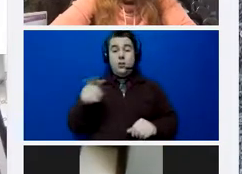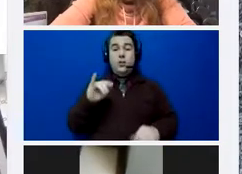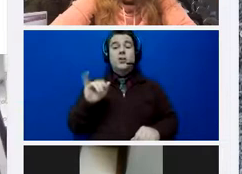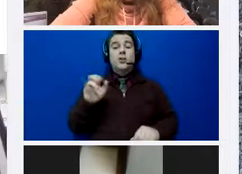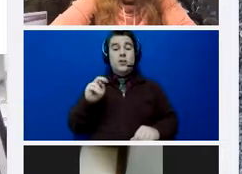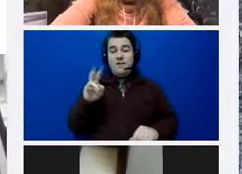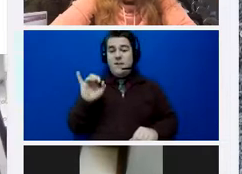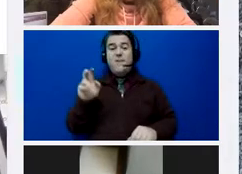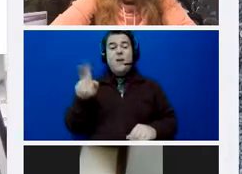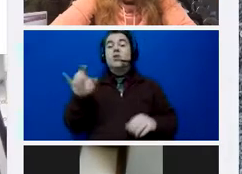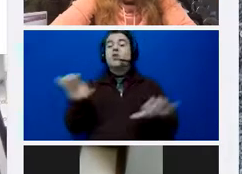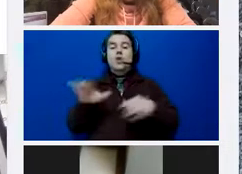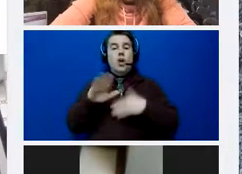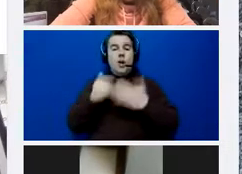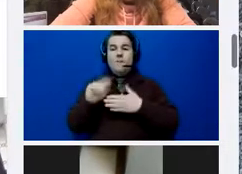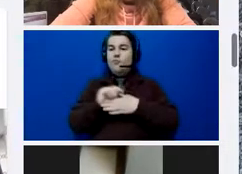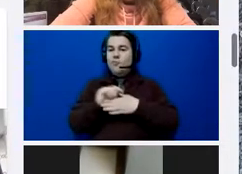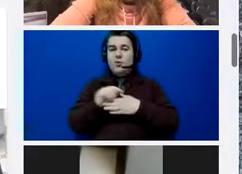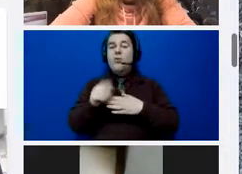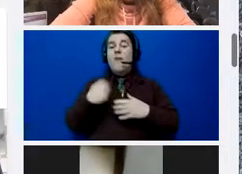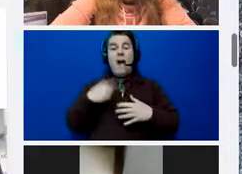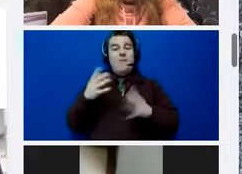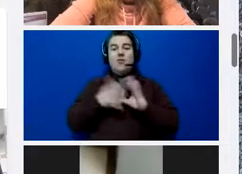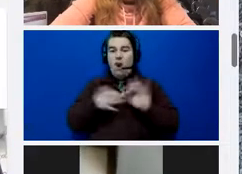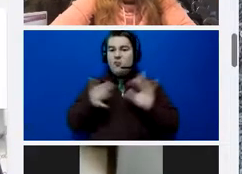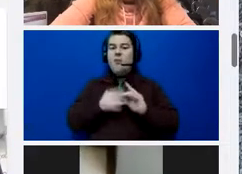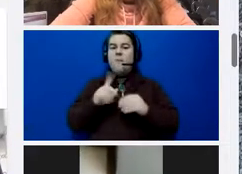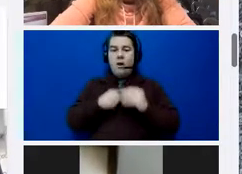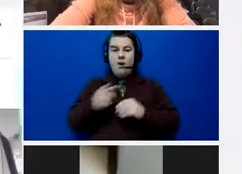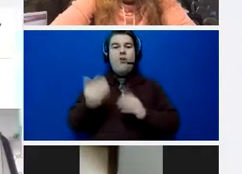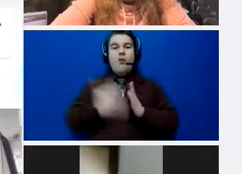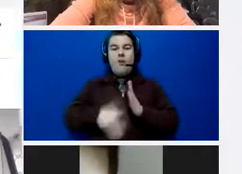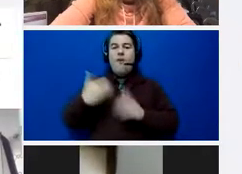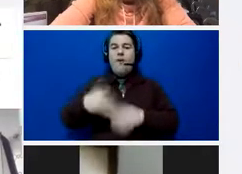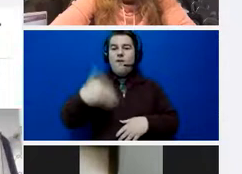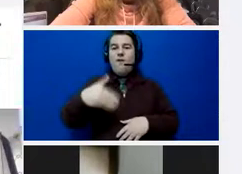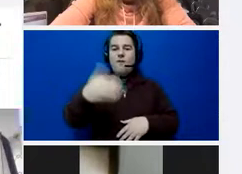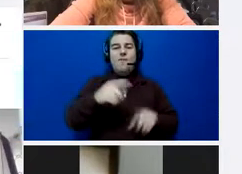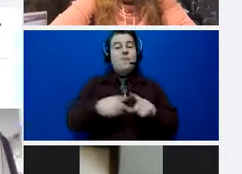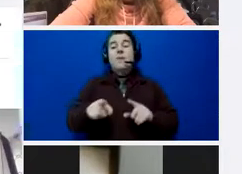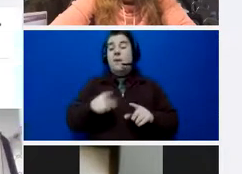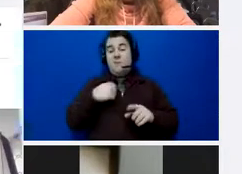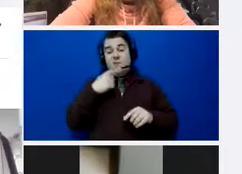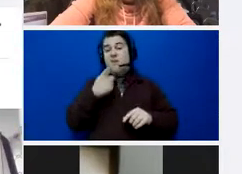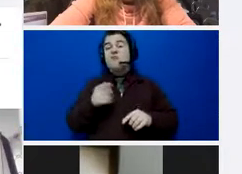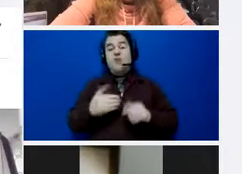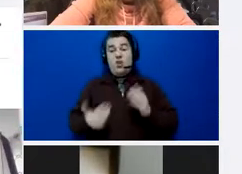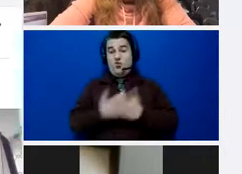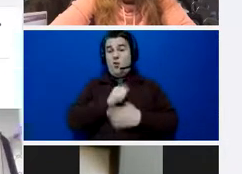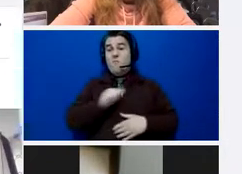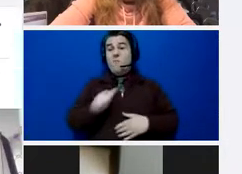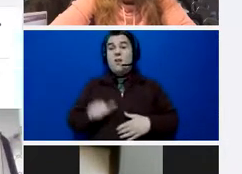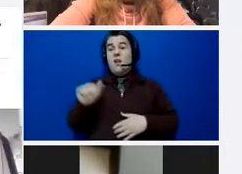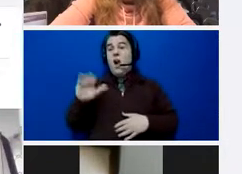and she's amazing. And you guys have heard me talk about her over and over and over again. But I'm telling you right now, this New Ambassador Academy